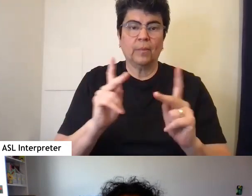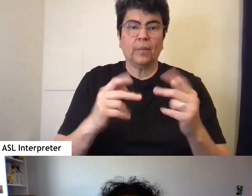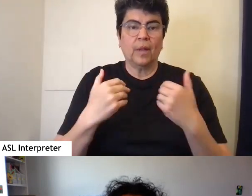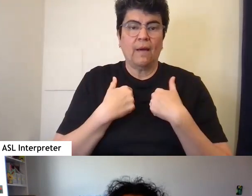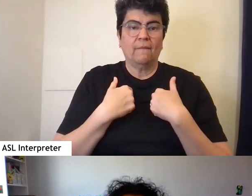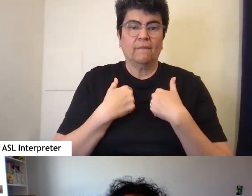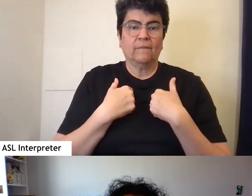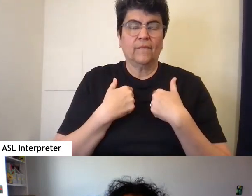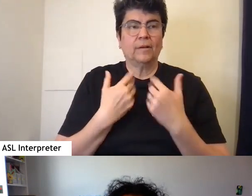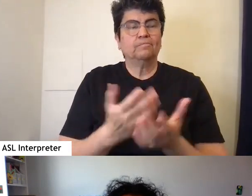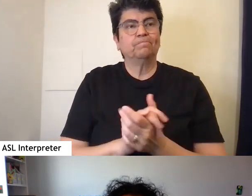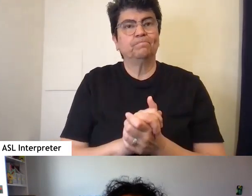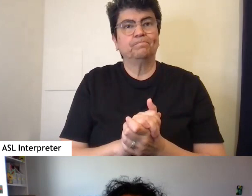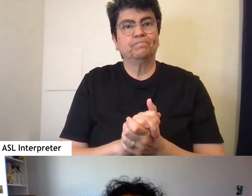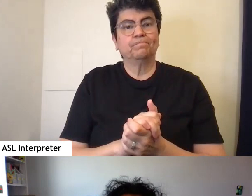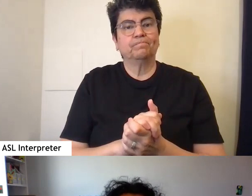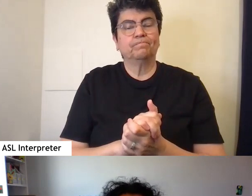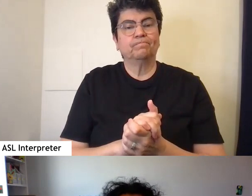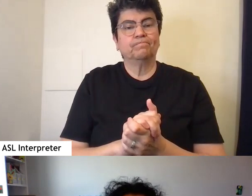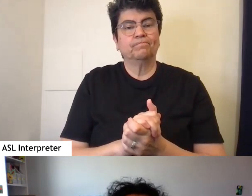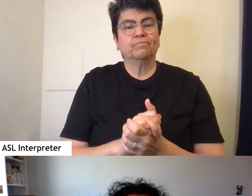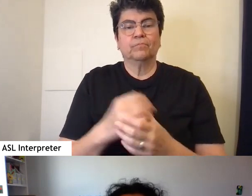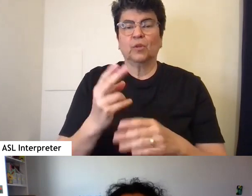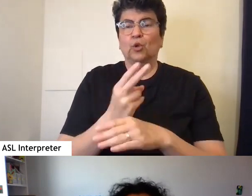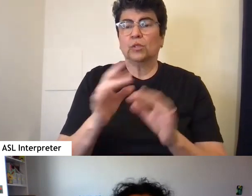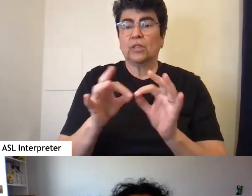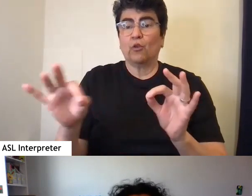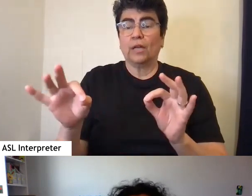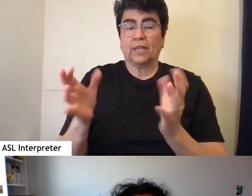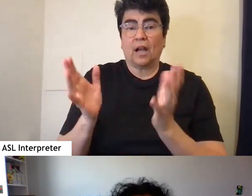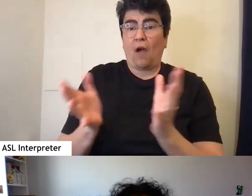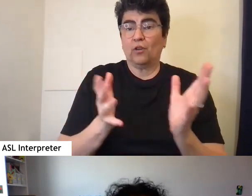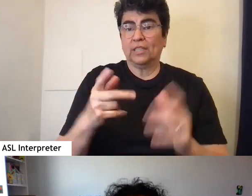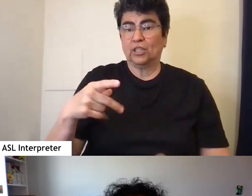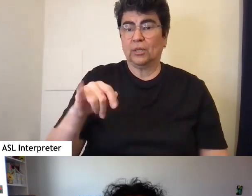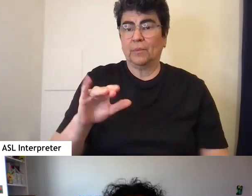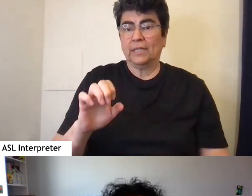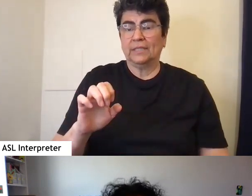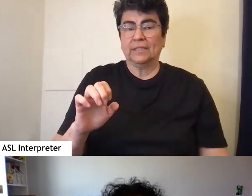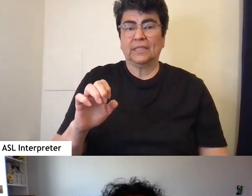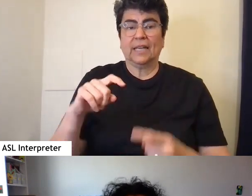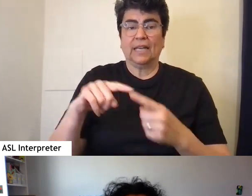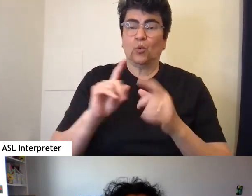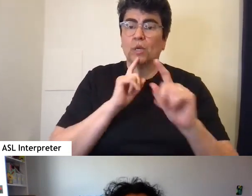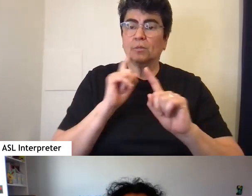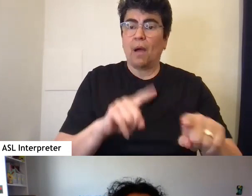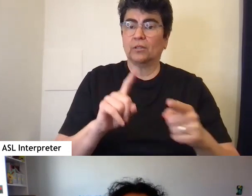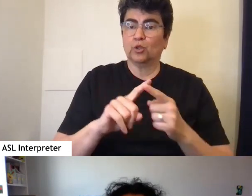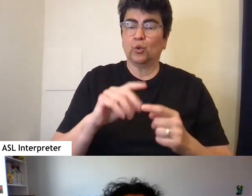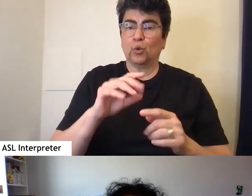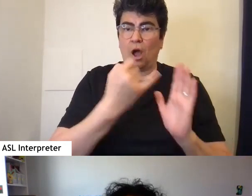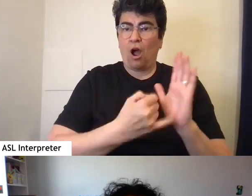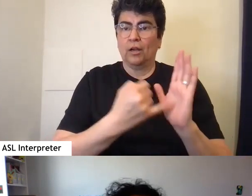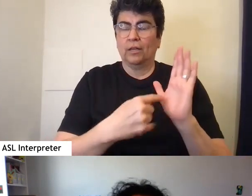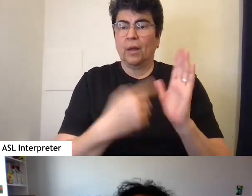have used the phrase a conversation piece in response to a piece of art, to a